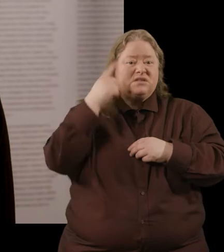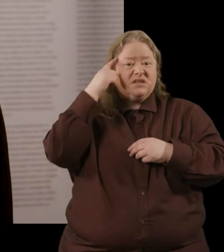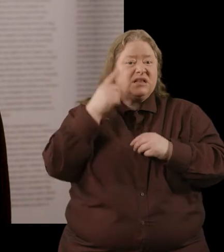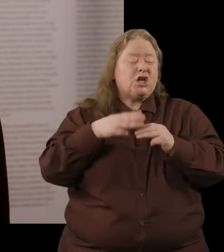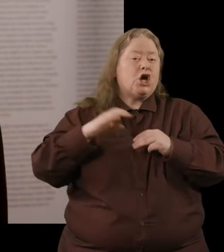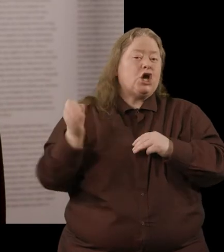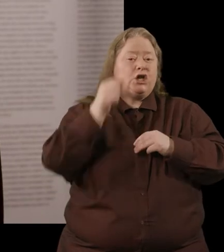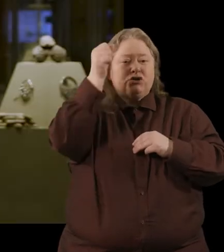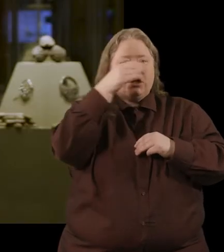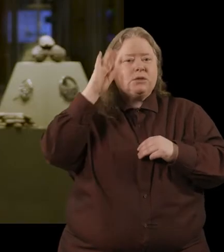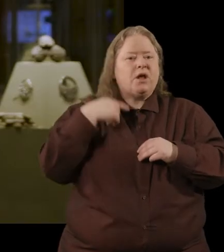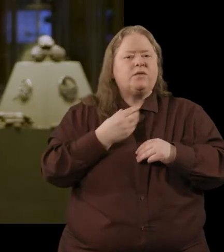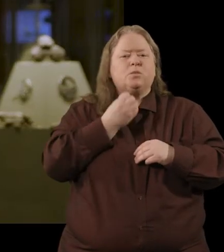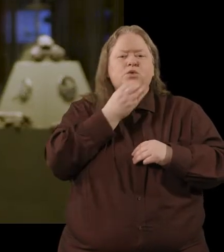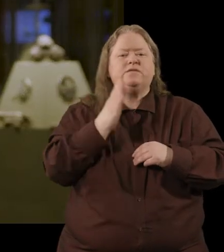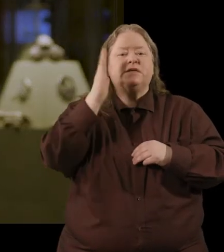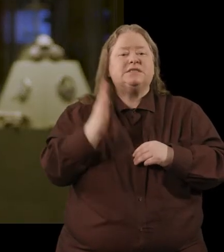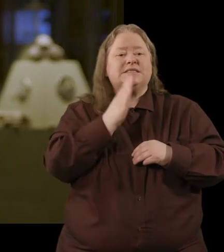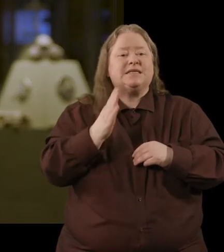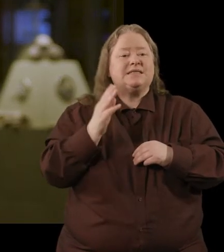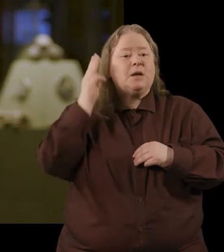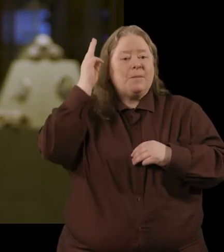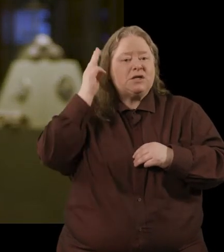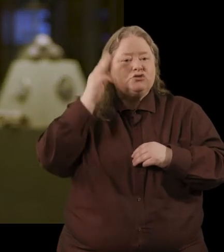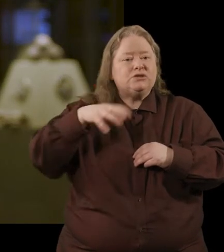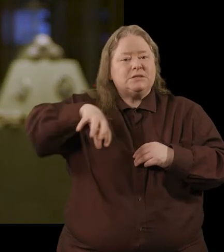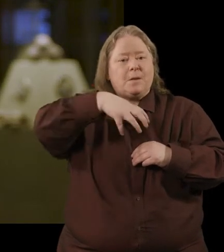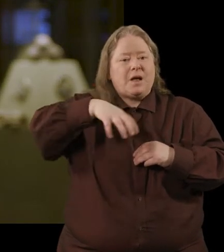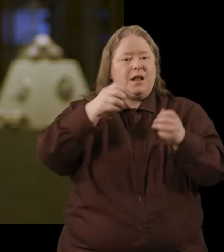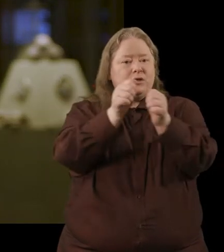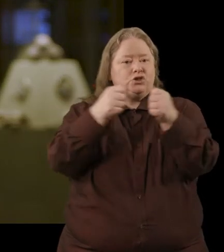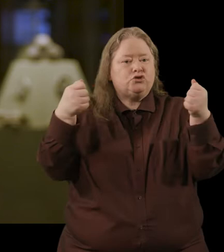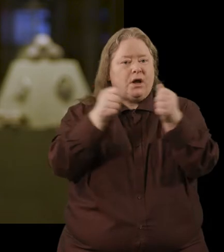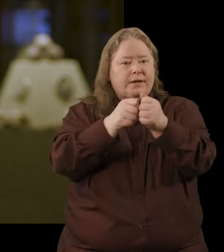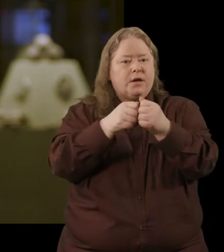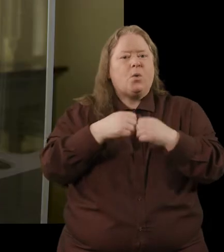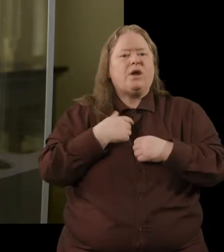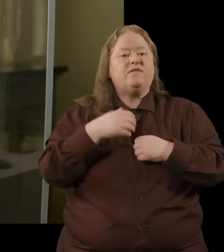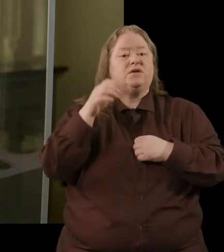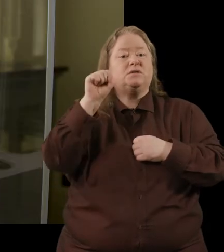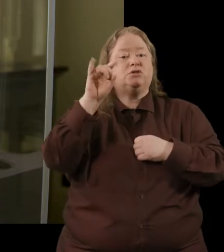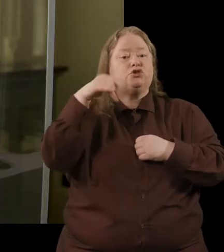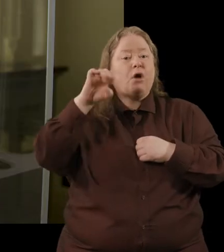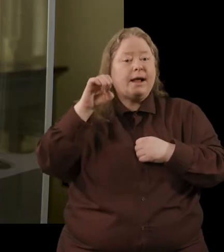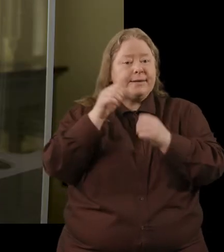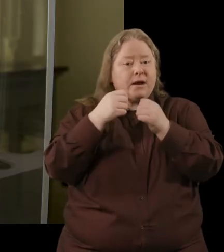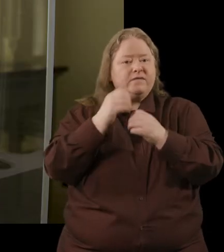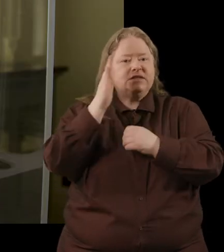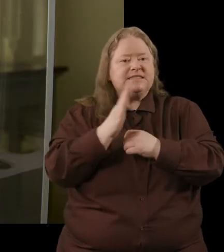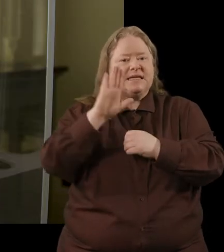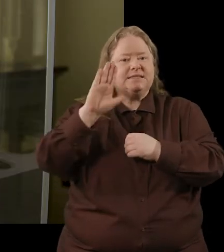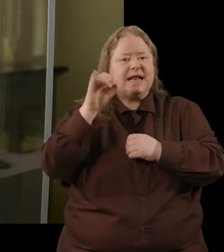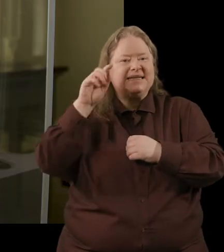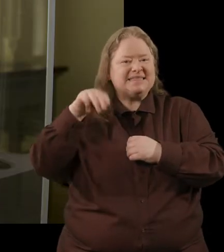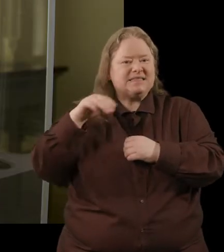Christian Ireland. We have the beautiful St. Patrick's Bell Shrine. We even have a shrine of St. Blochton's